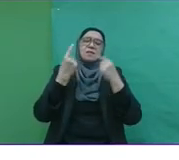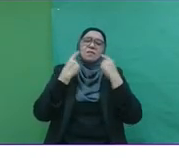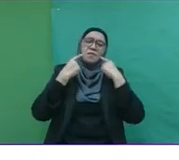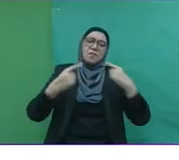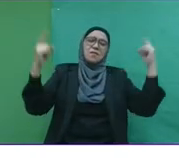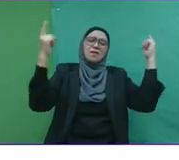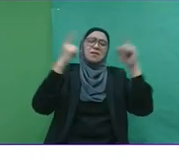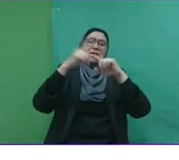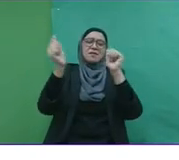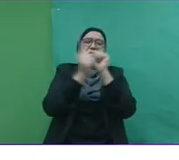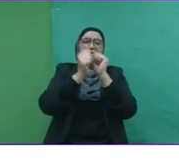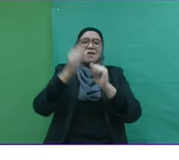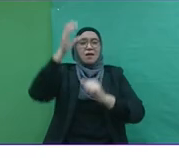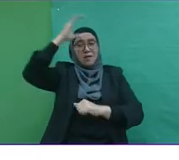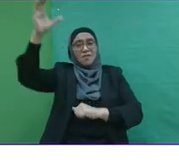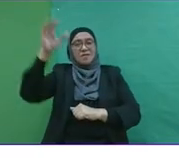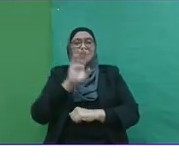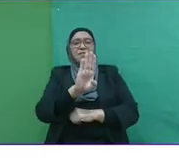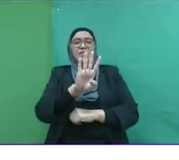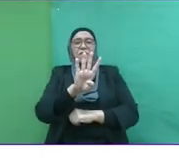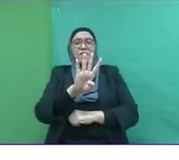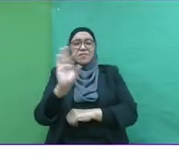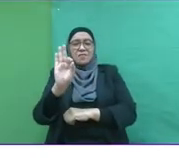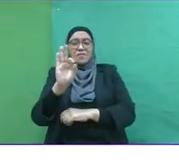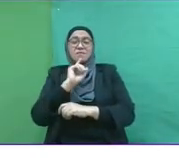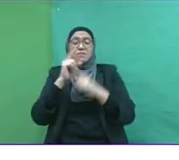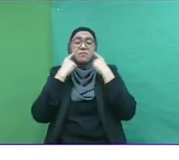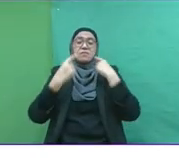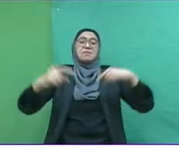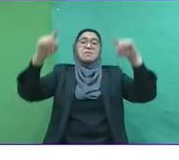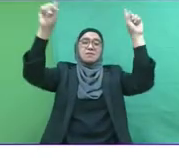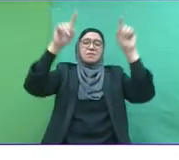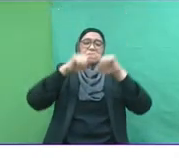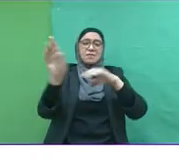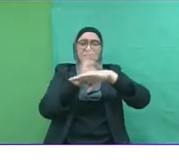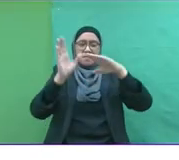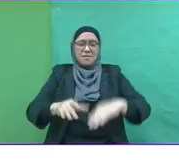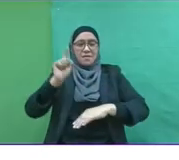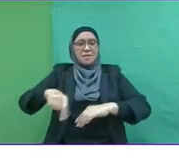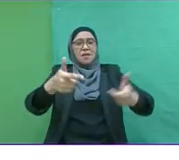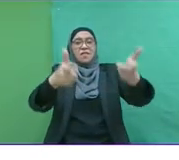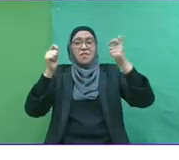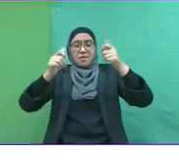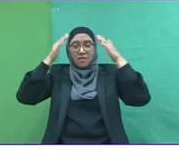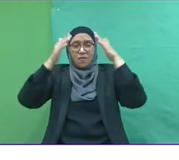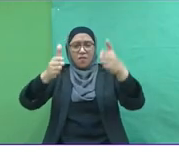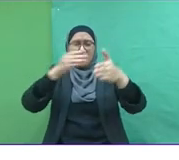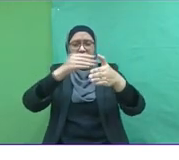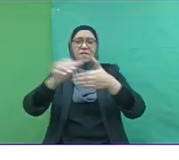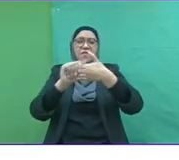popularized her four F's concept, that successful entrepreneurs need to be fast,